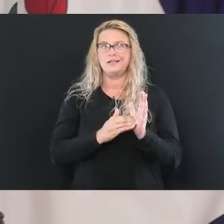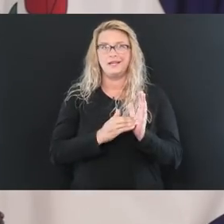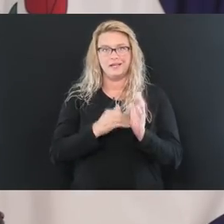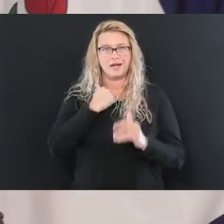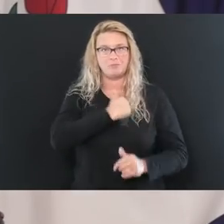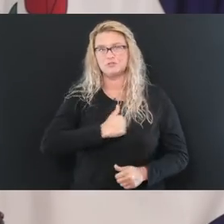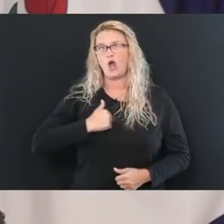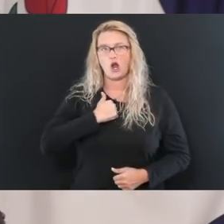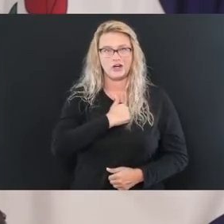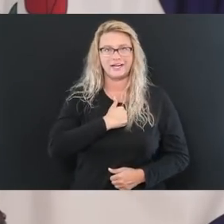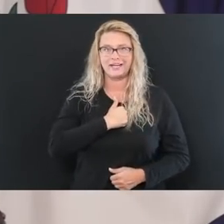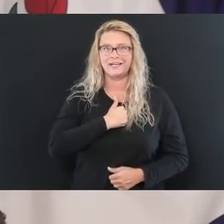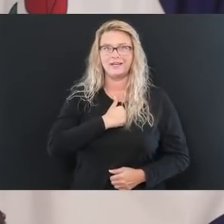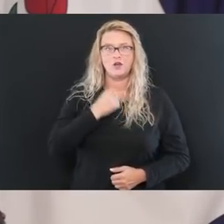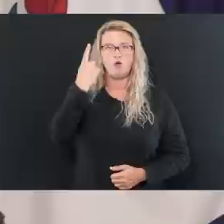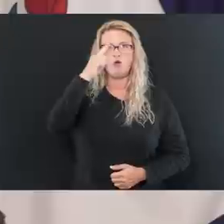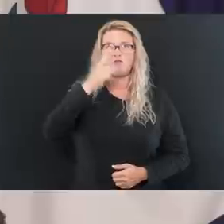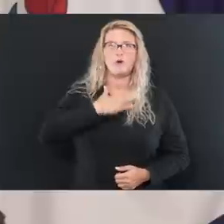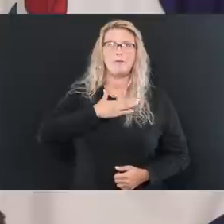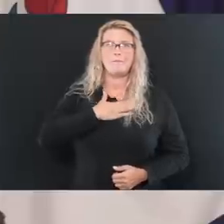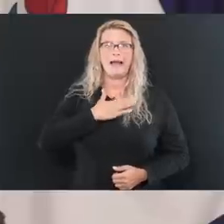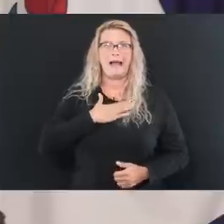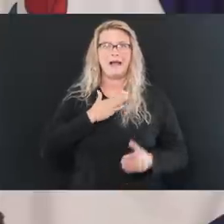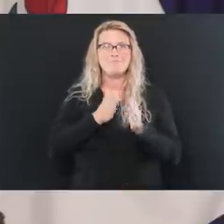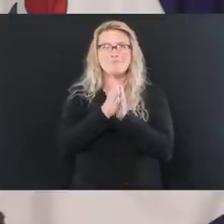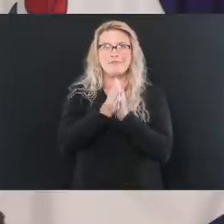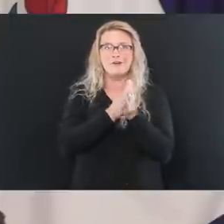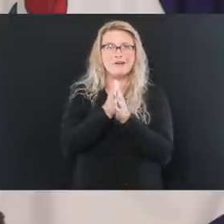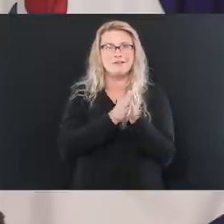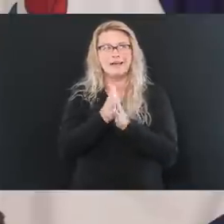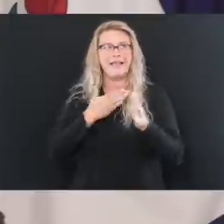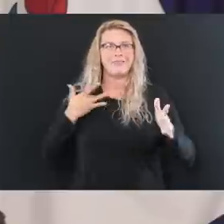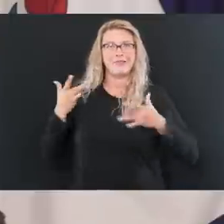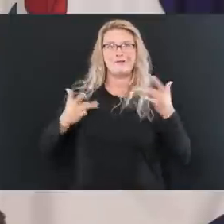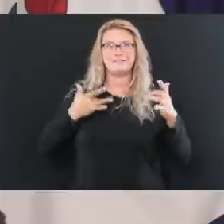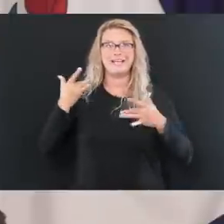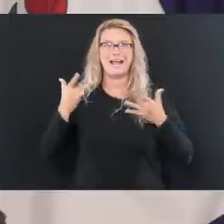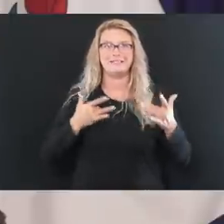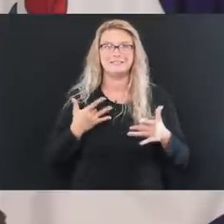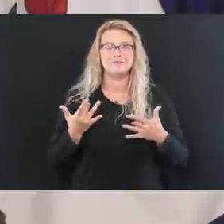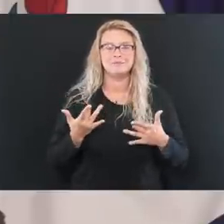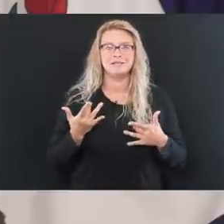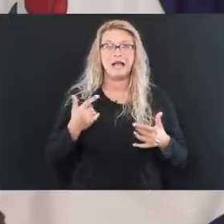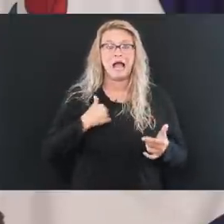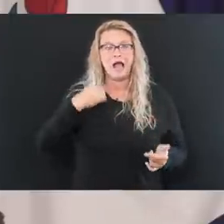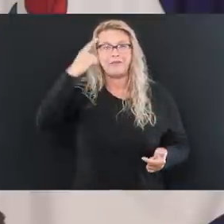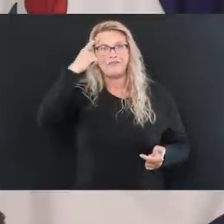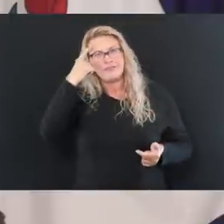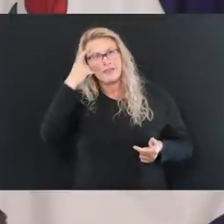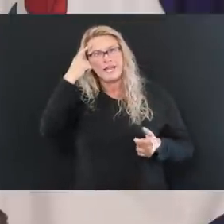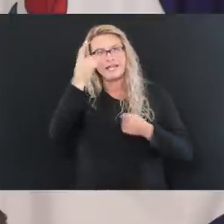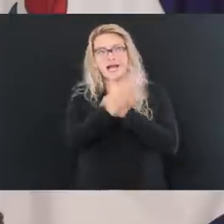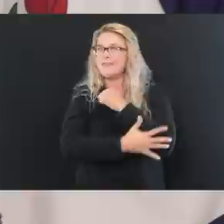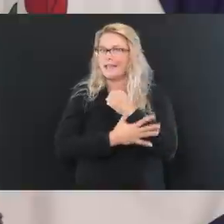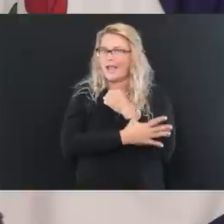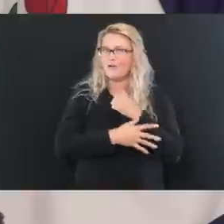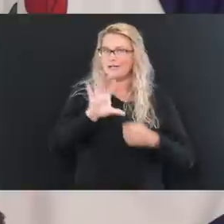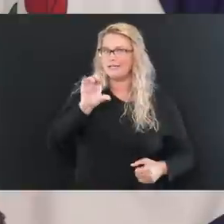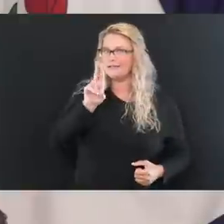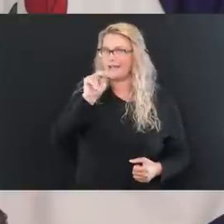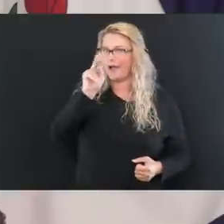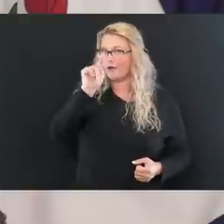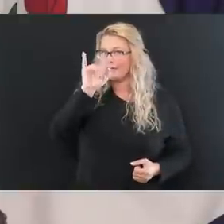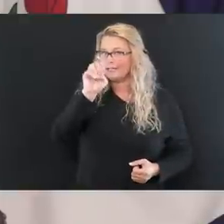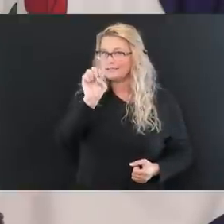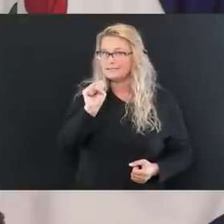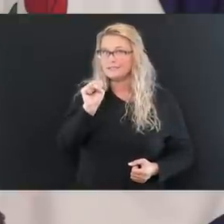enthusiasm and passion. I think, I think our counties, a bunch of our counties that are, have